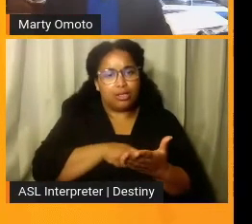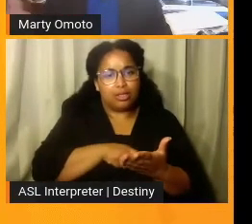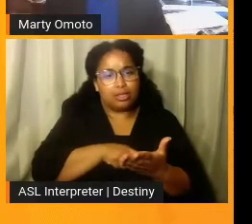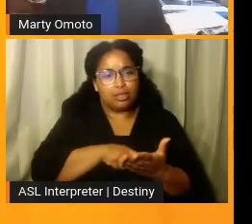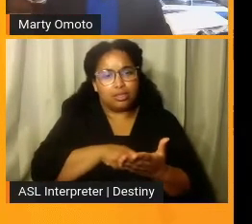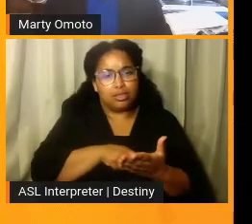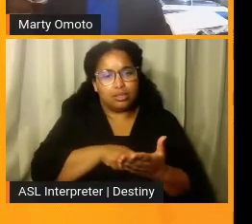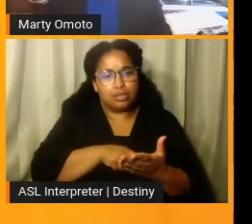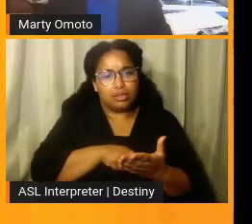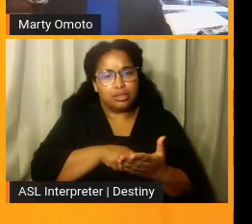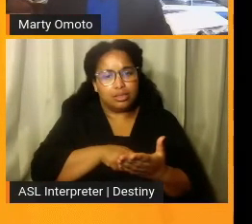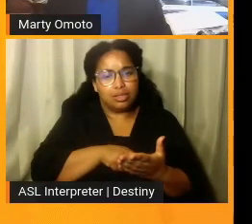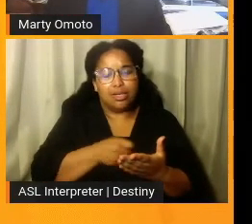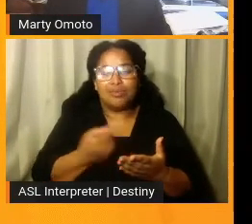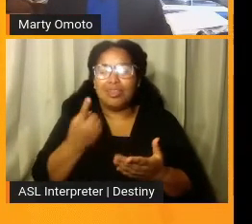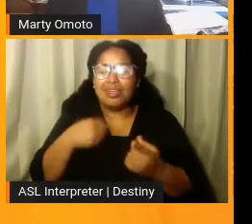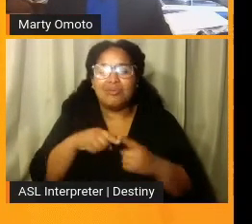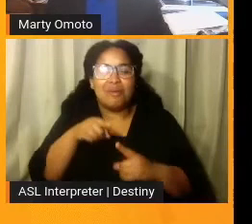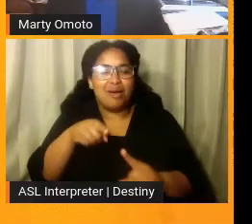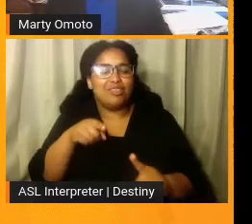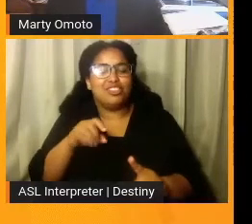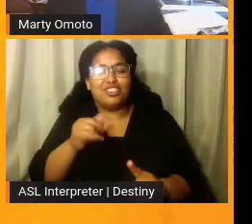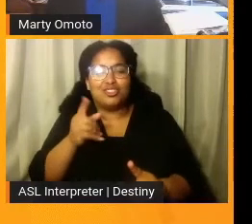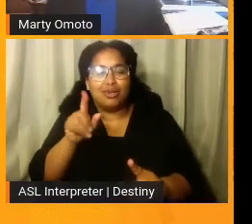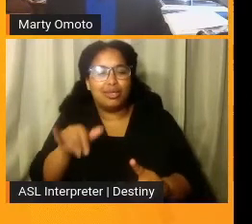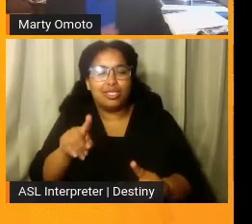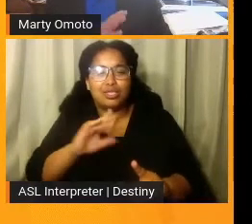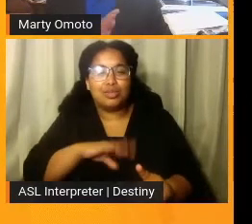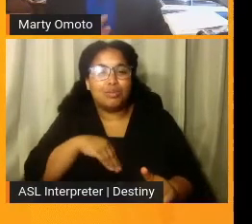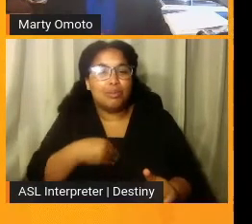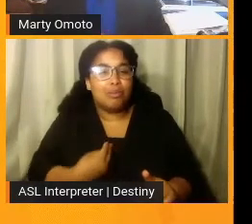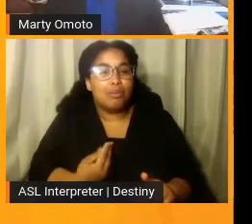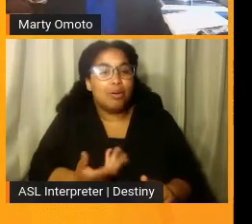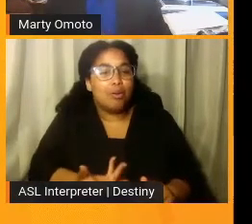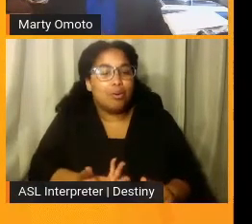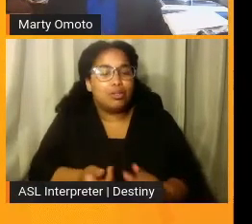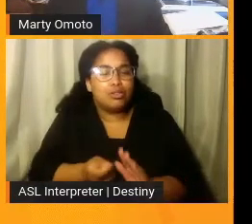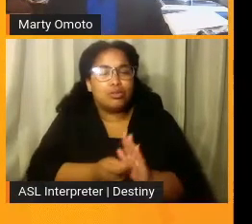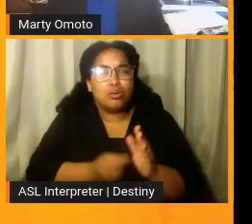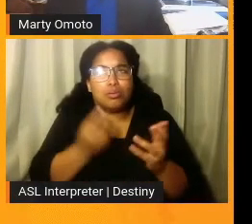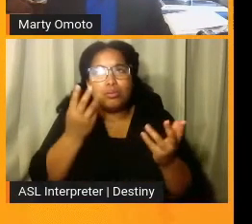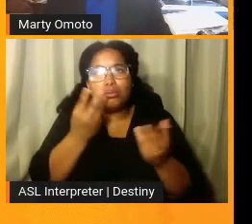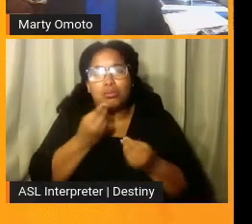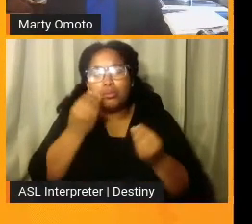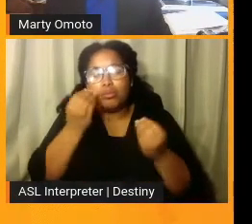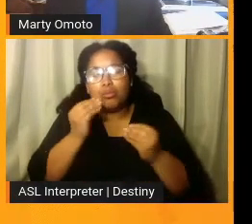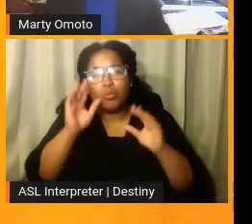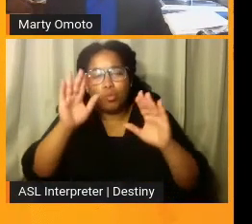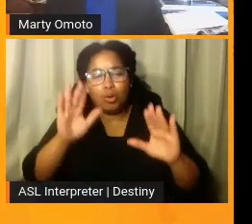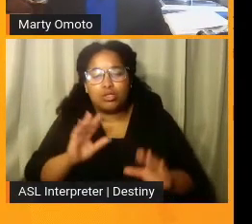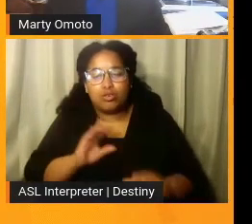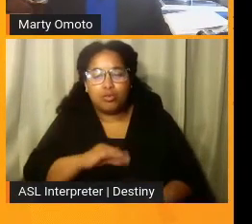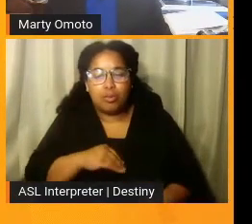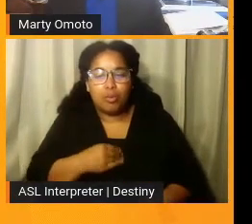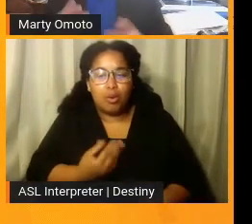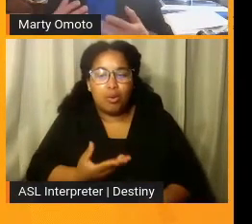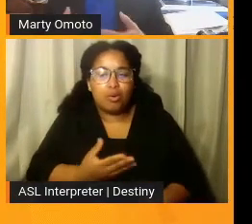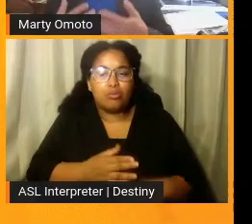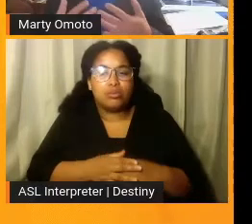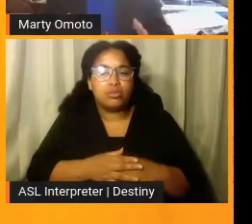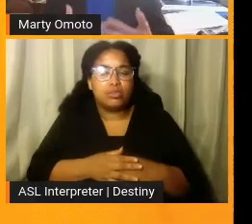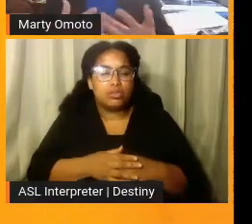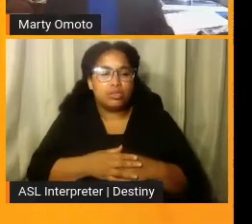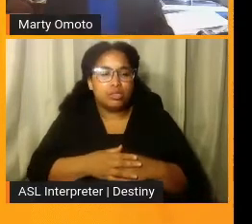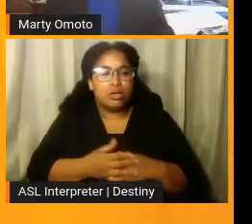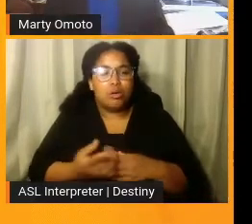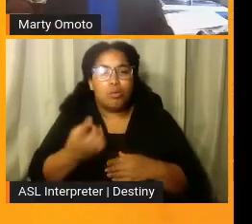of the things about Shirley is she was a poet. She wrote wonderful poems. And one of the, her ambitions was to get